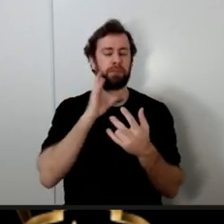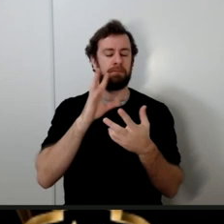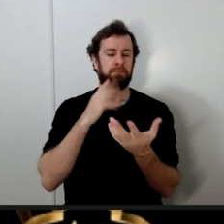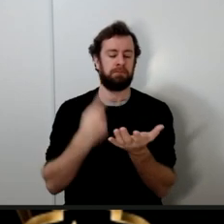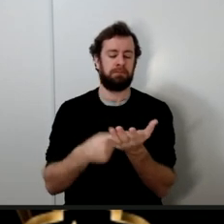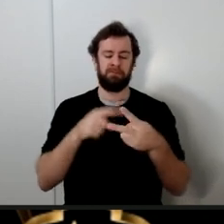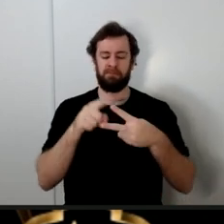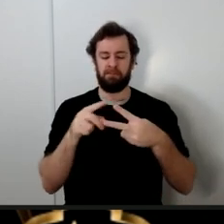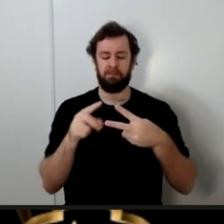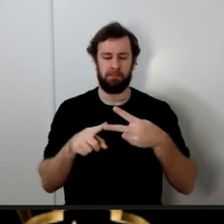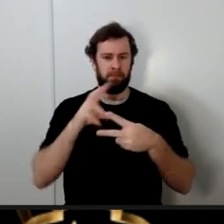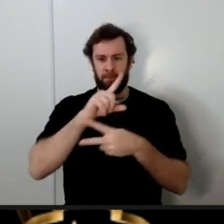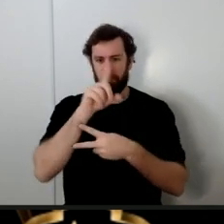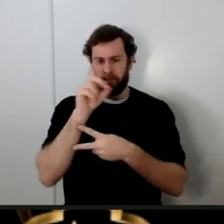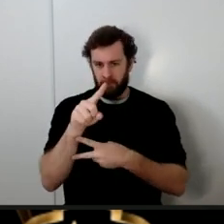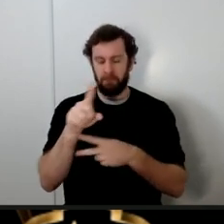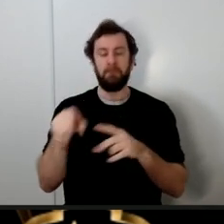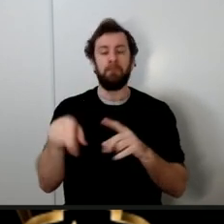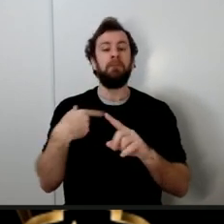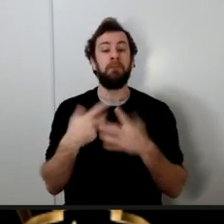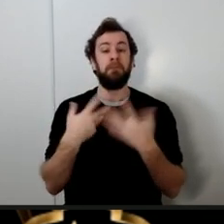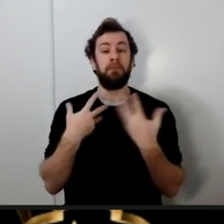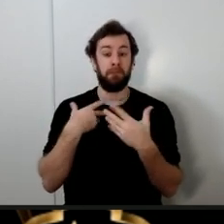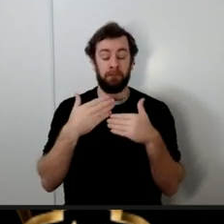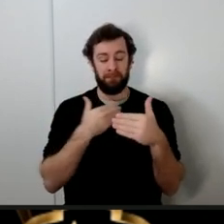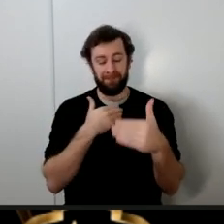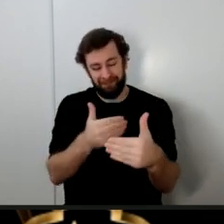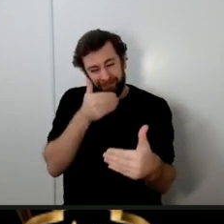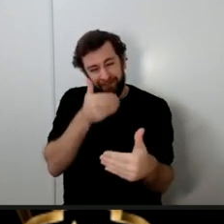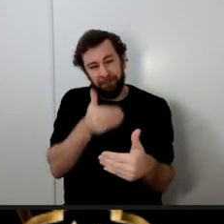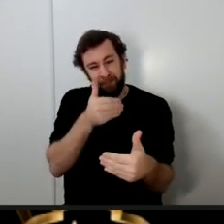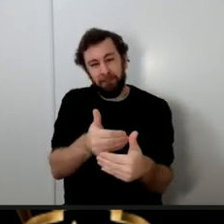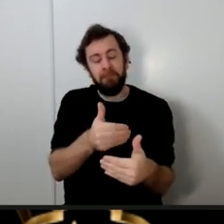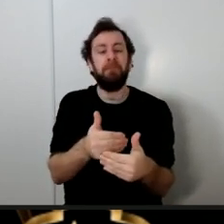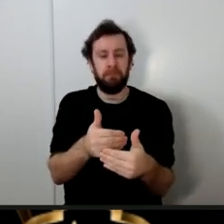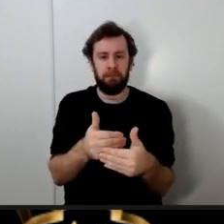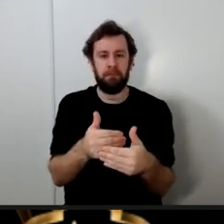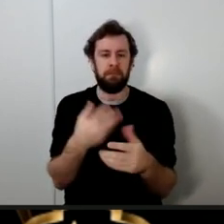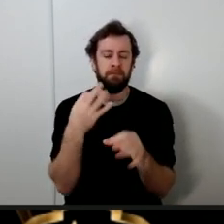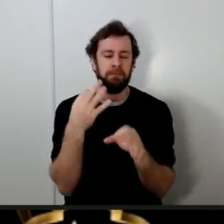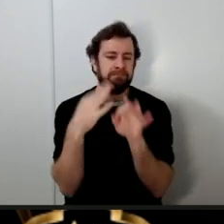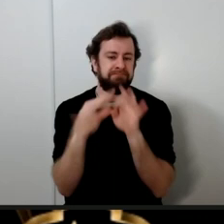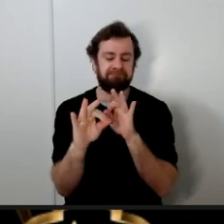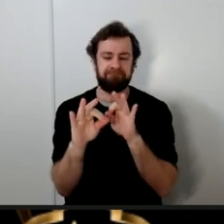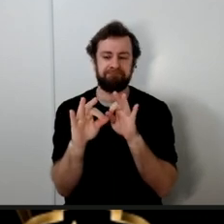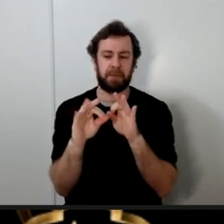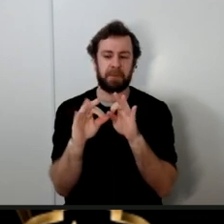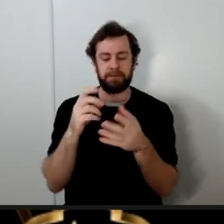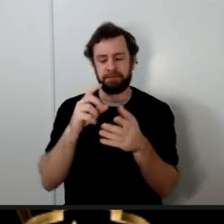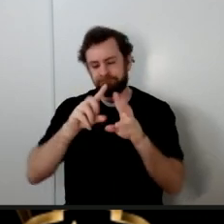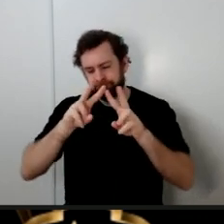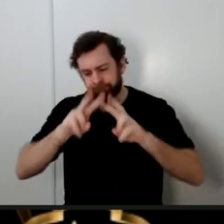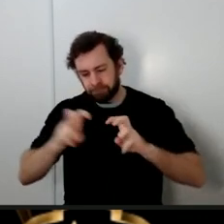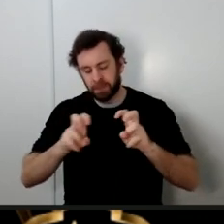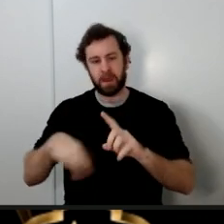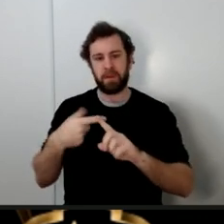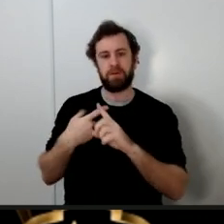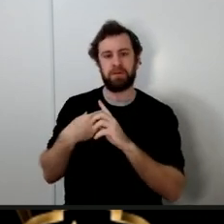questions and then towards the end we will briefly examine the logistics of the house of Fatima